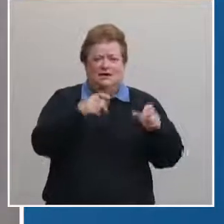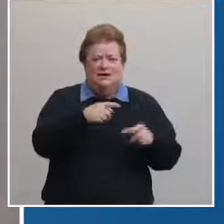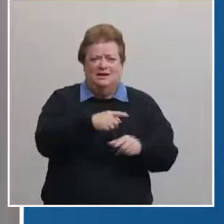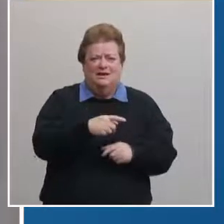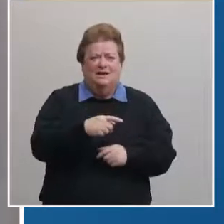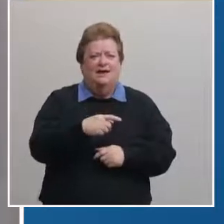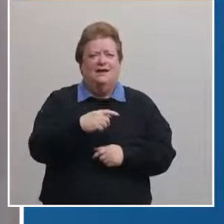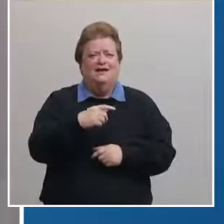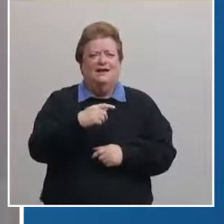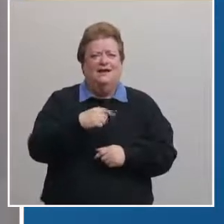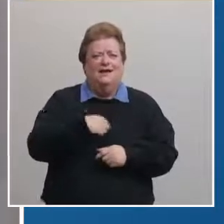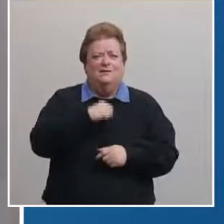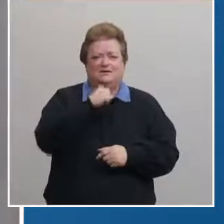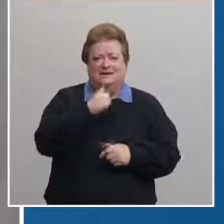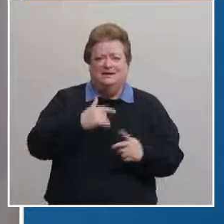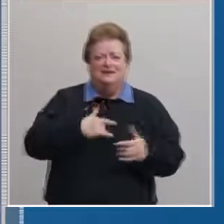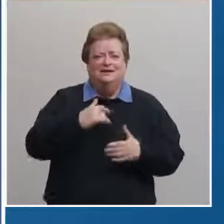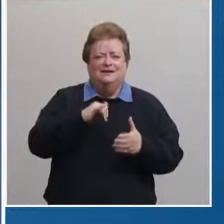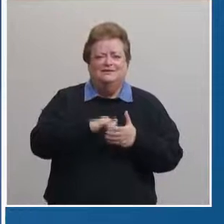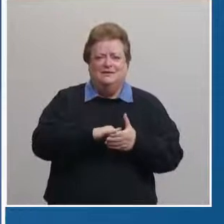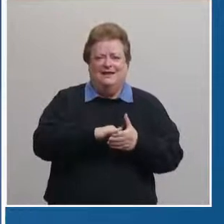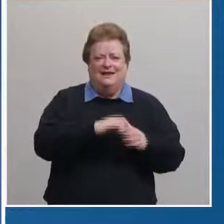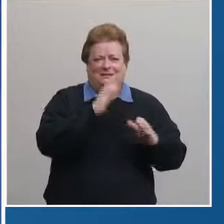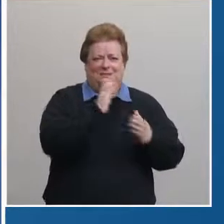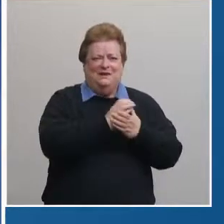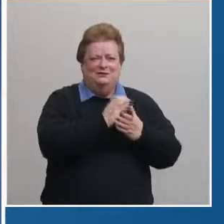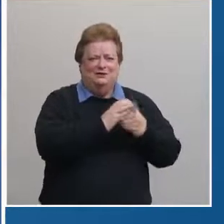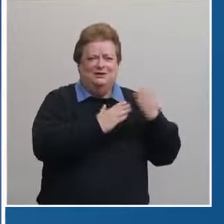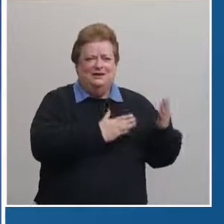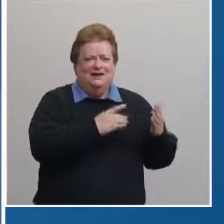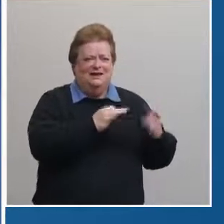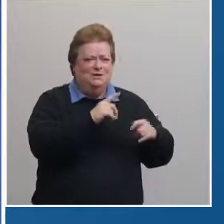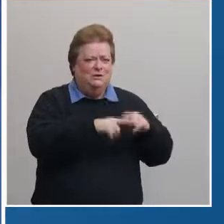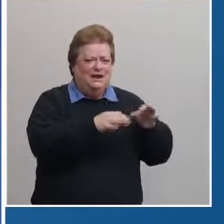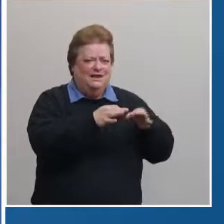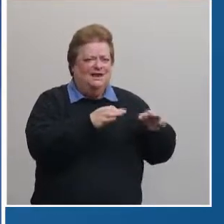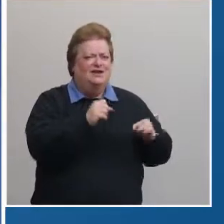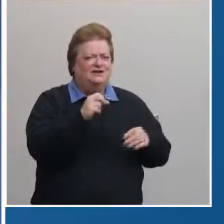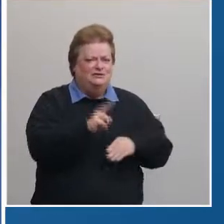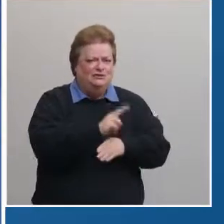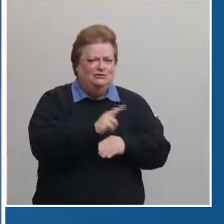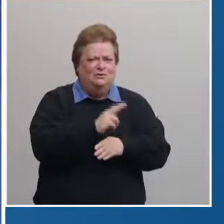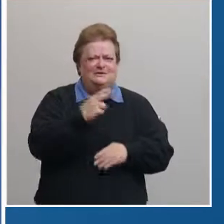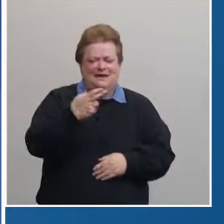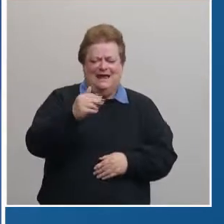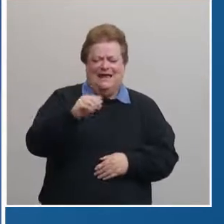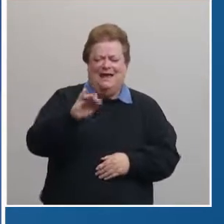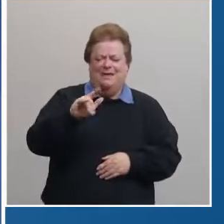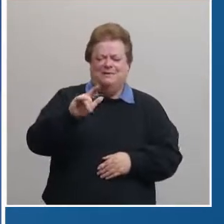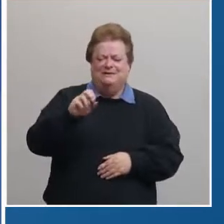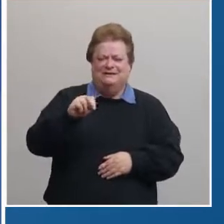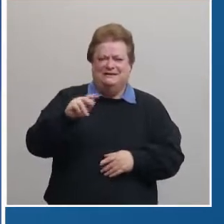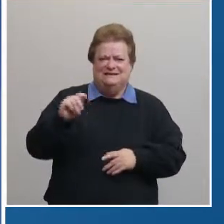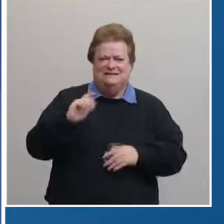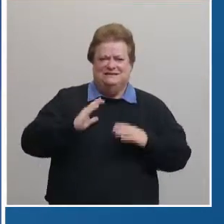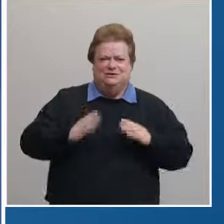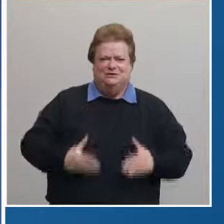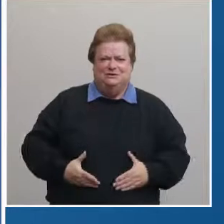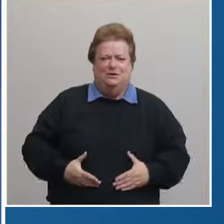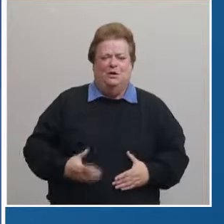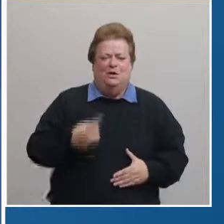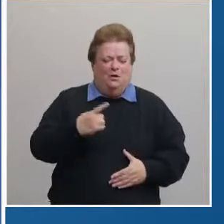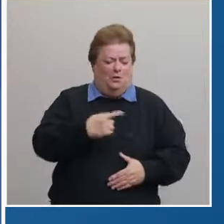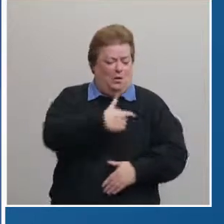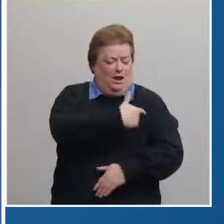entirely surprised here it is and in case you can't make out the details she's wearing her Hamilton shirt one arm is getting the